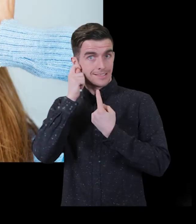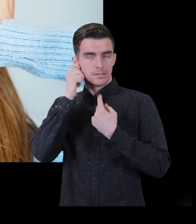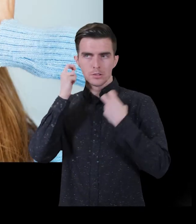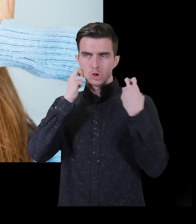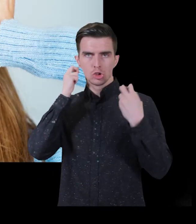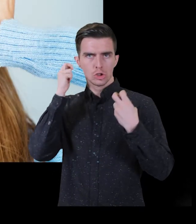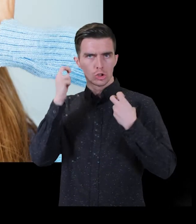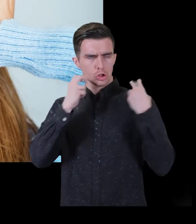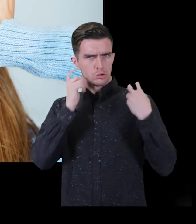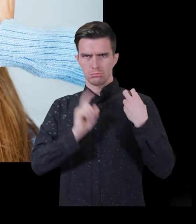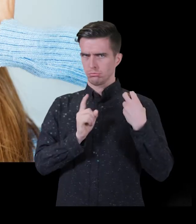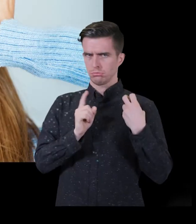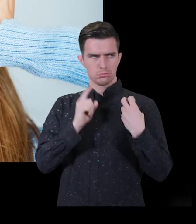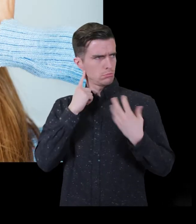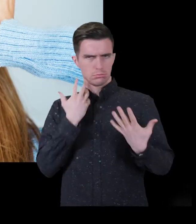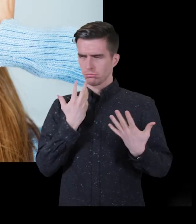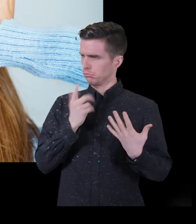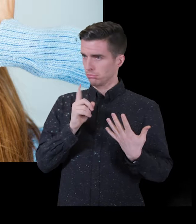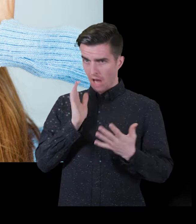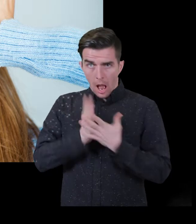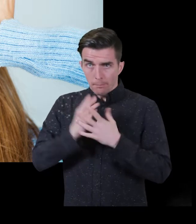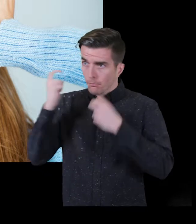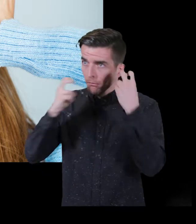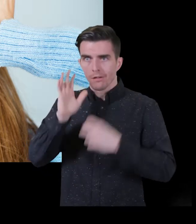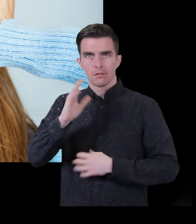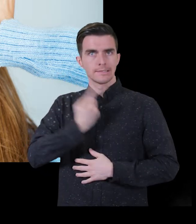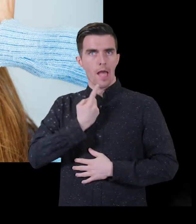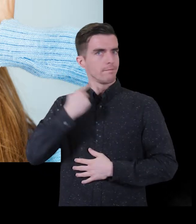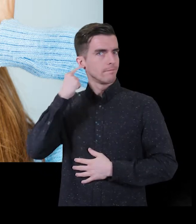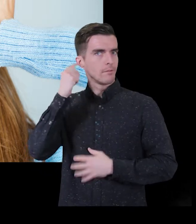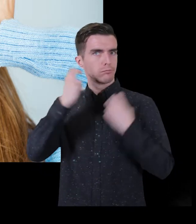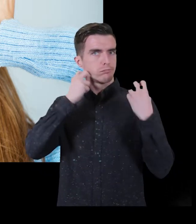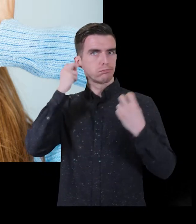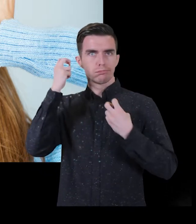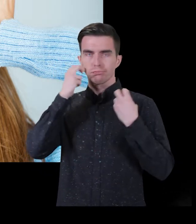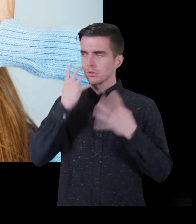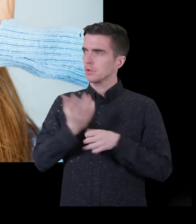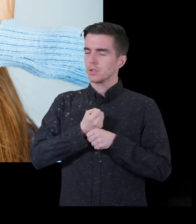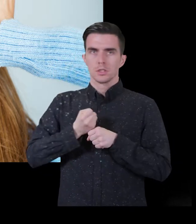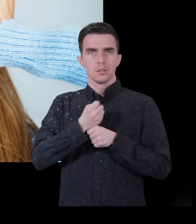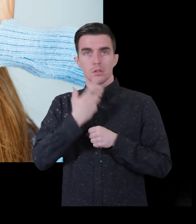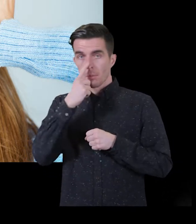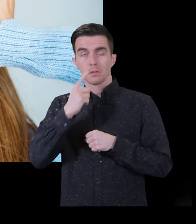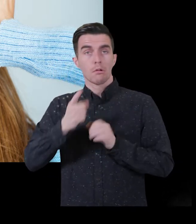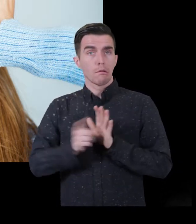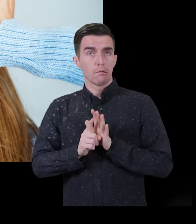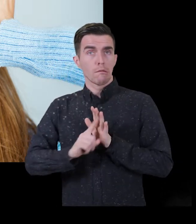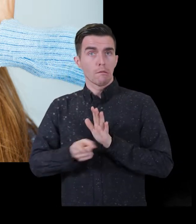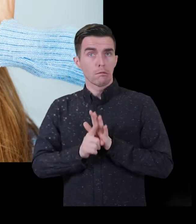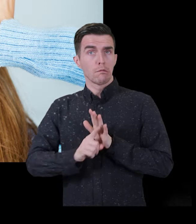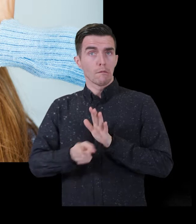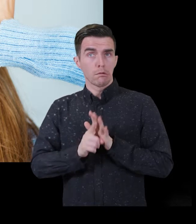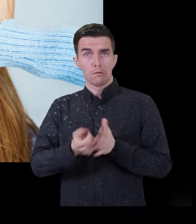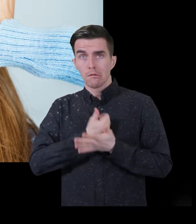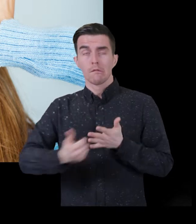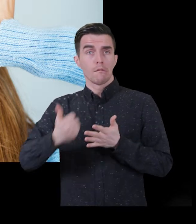Tinnitus. This is a noise that is generated in the brain, and it does not have any external source. It is often